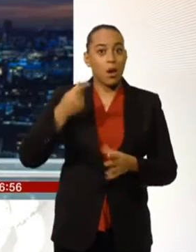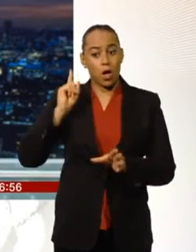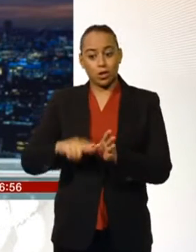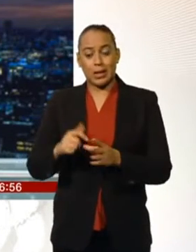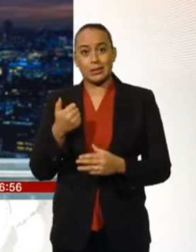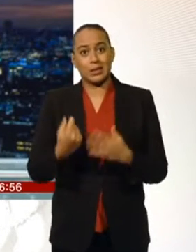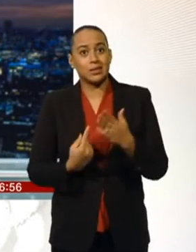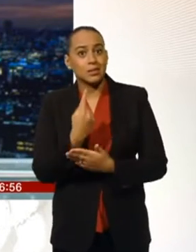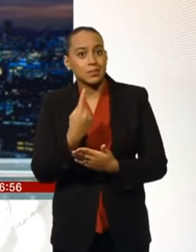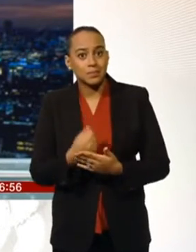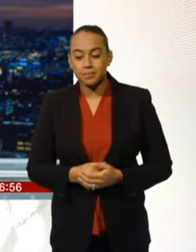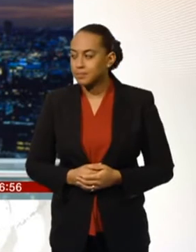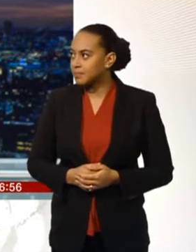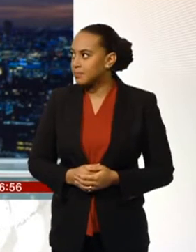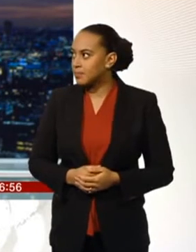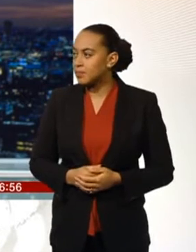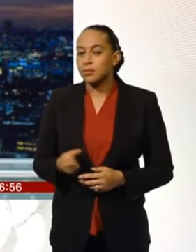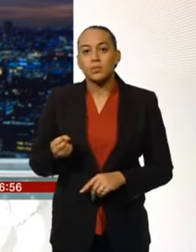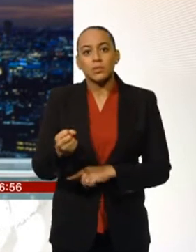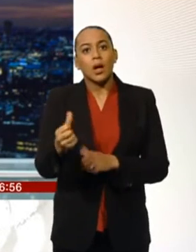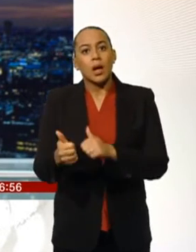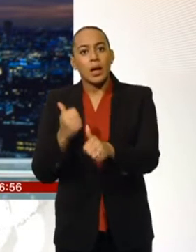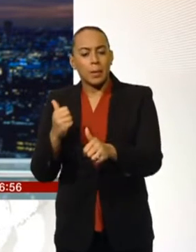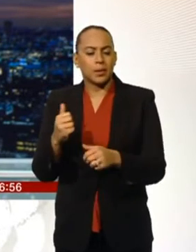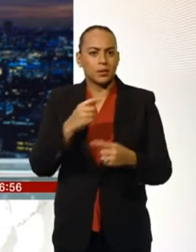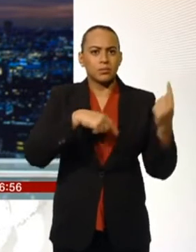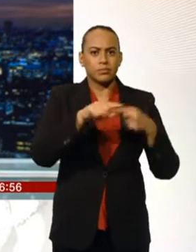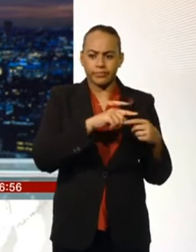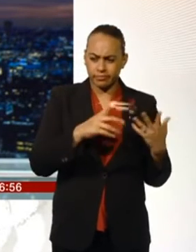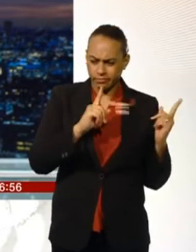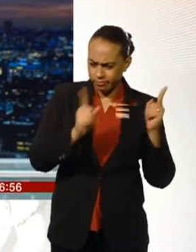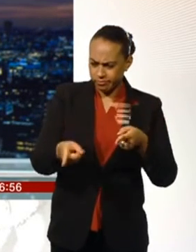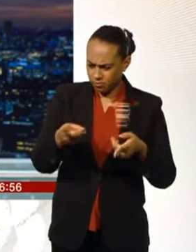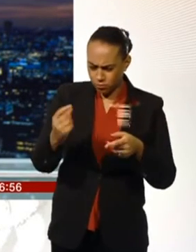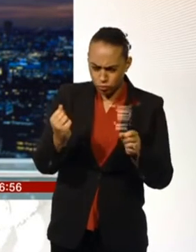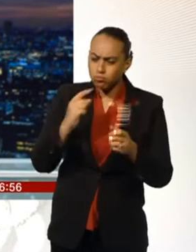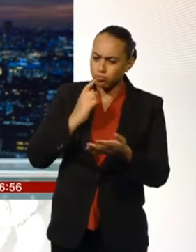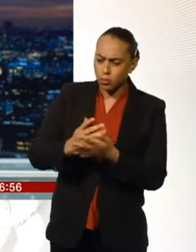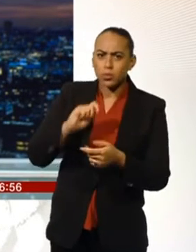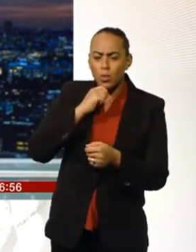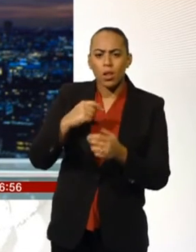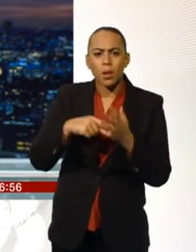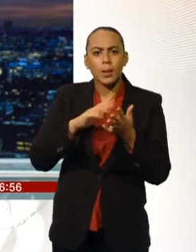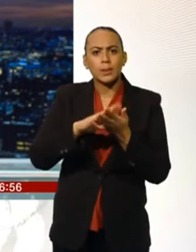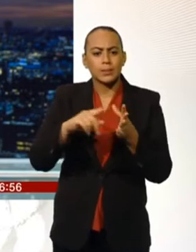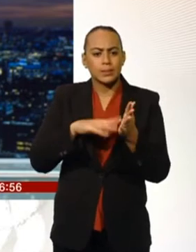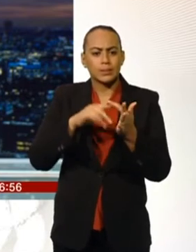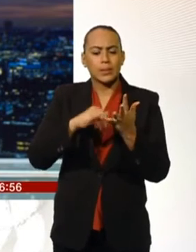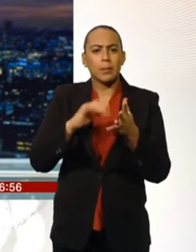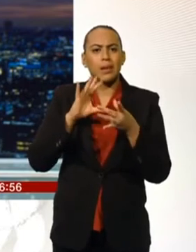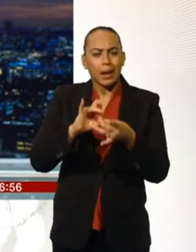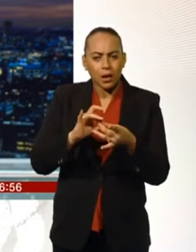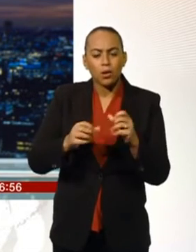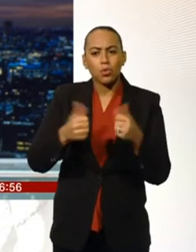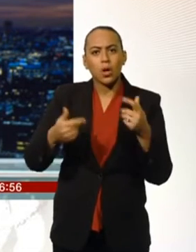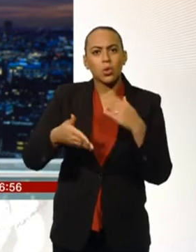year. A rail company is being accused of failing to make promised improvements to the Thames Link and Great Northern lines, since it won